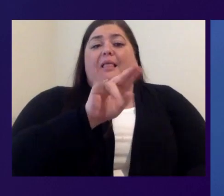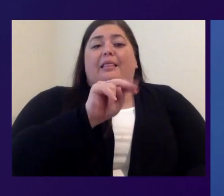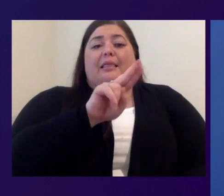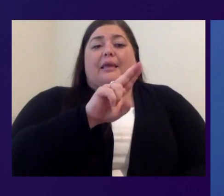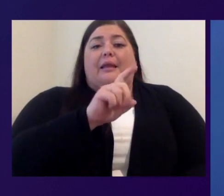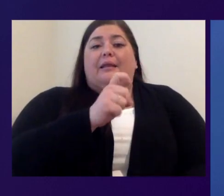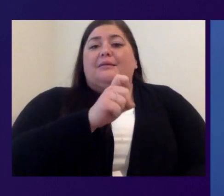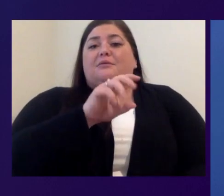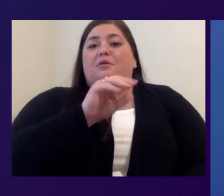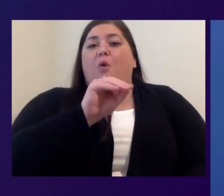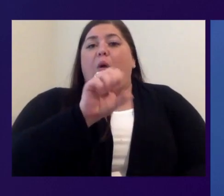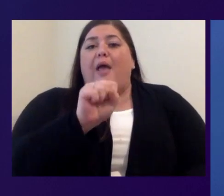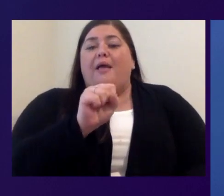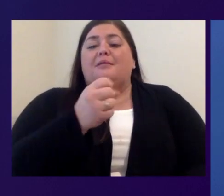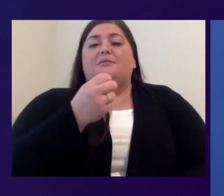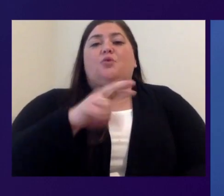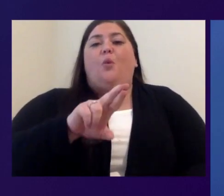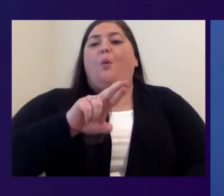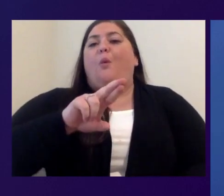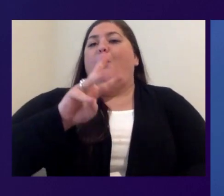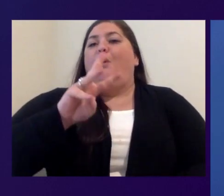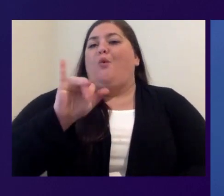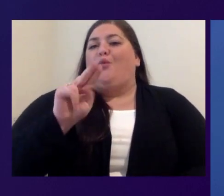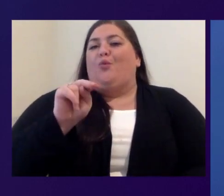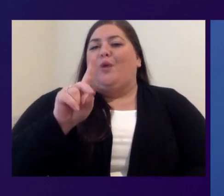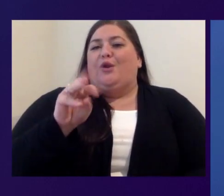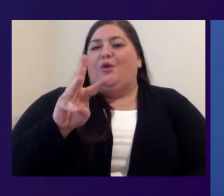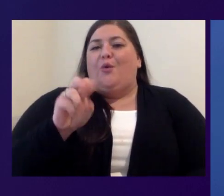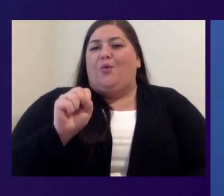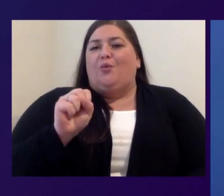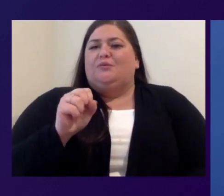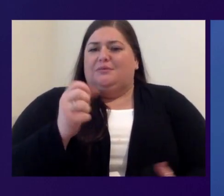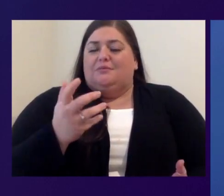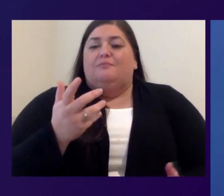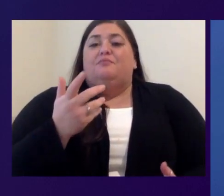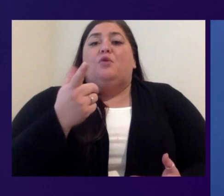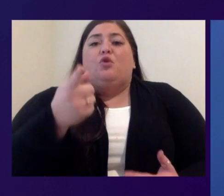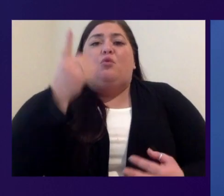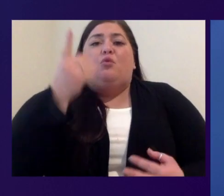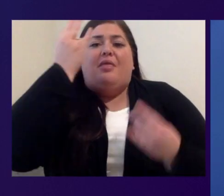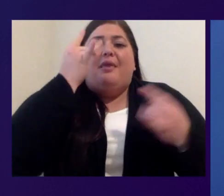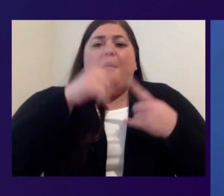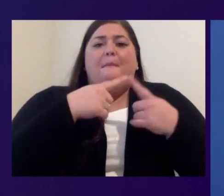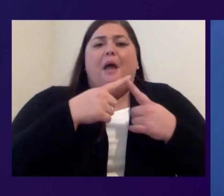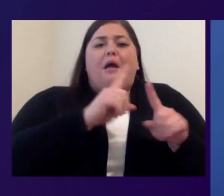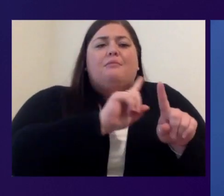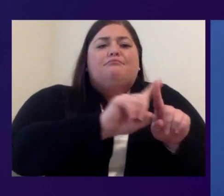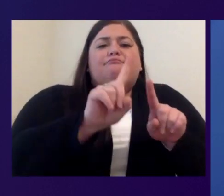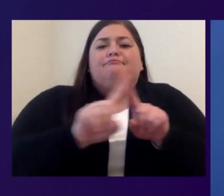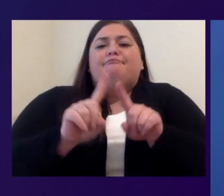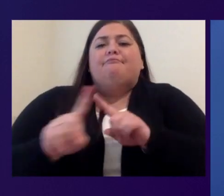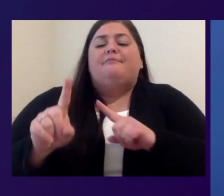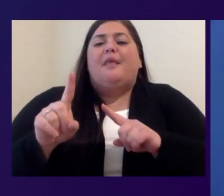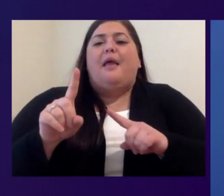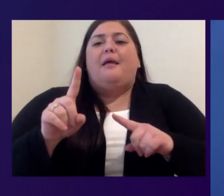provide you with the environment that you need. And then when you're thinking about the different productivity apps, and